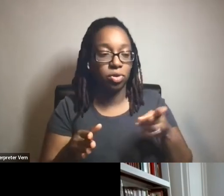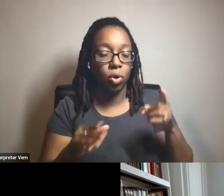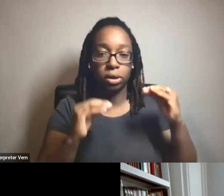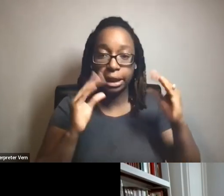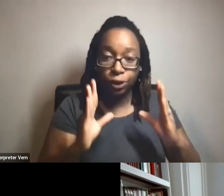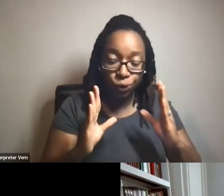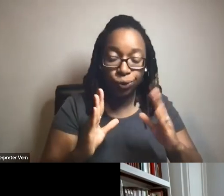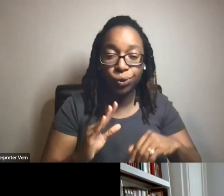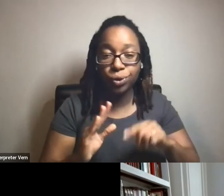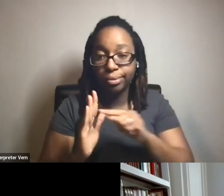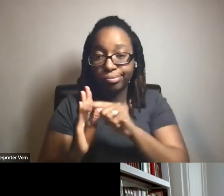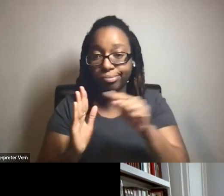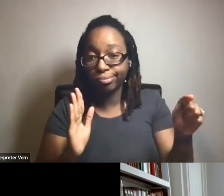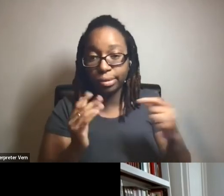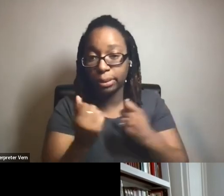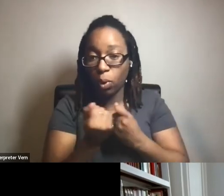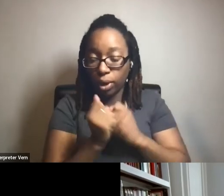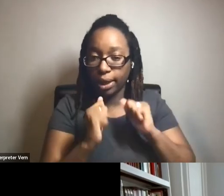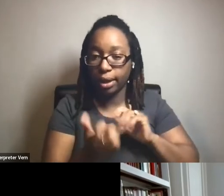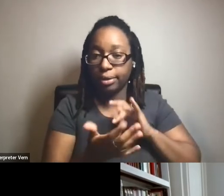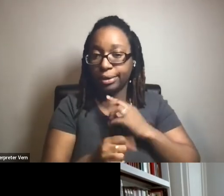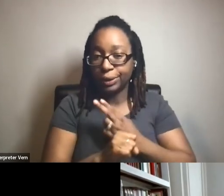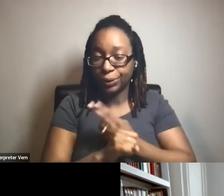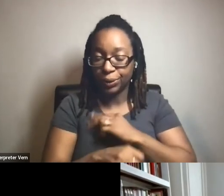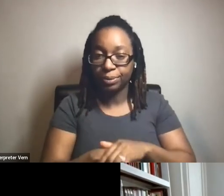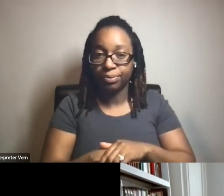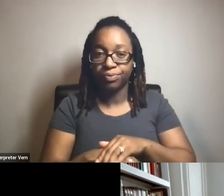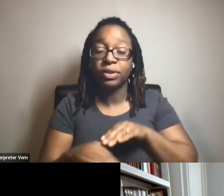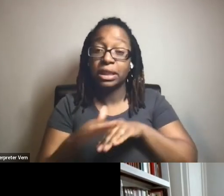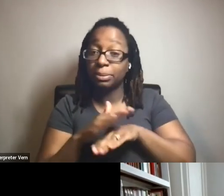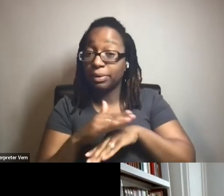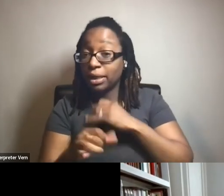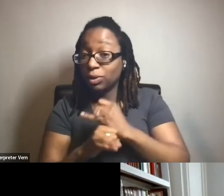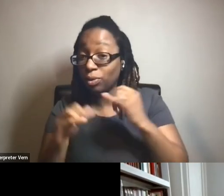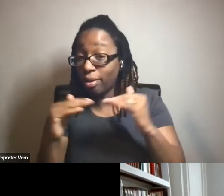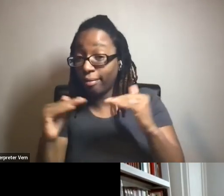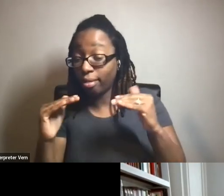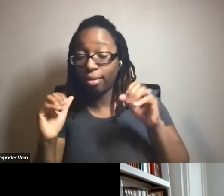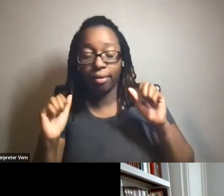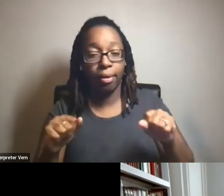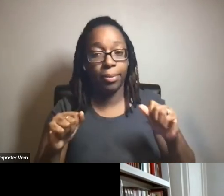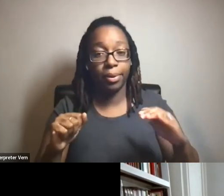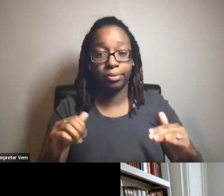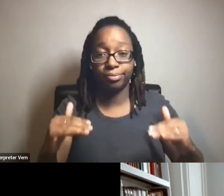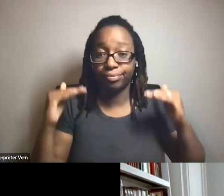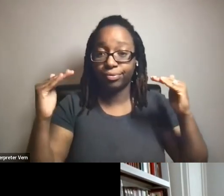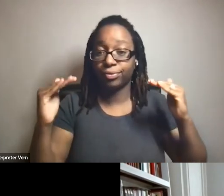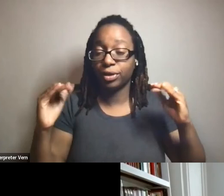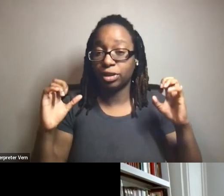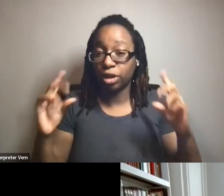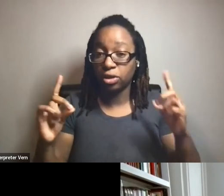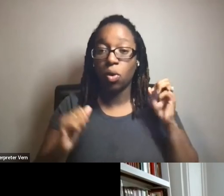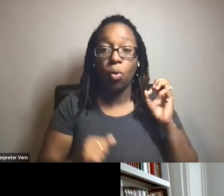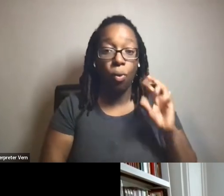supporting, uh, accessibility at an institutional level of whether it be in, uh, in a higher education institution or in a,